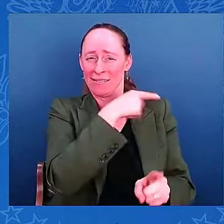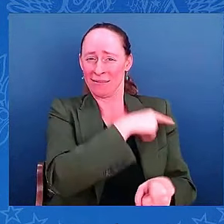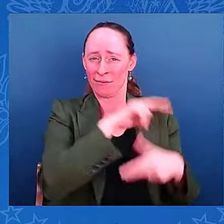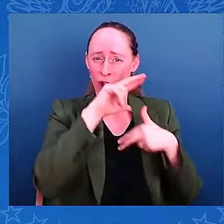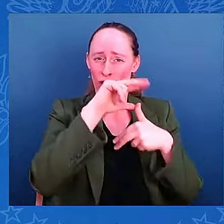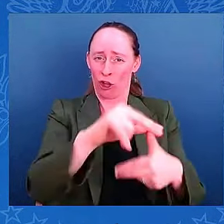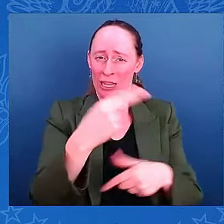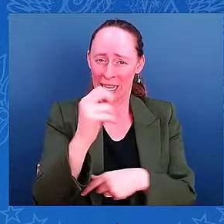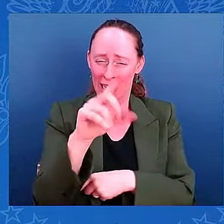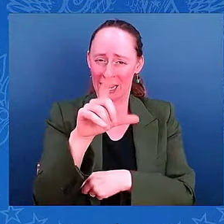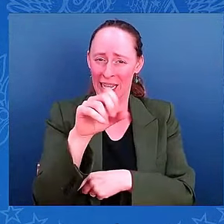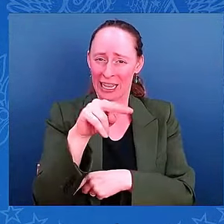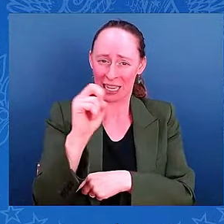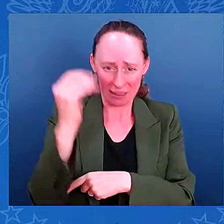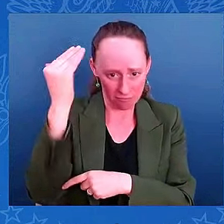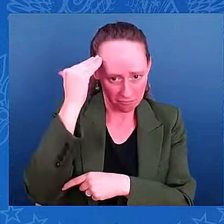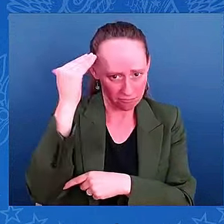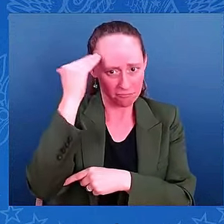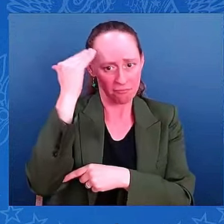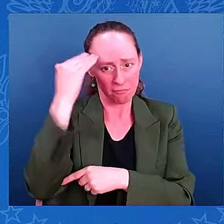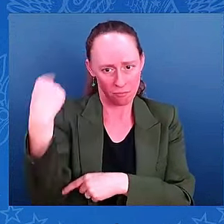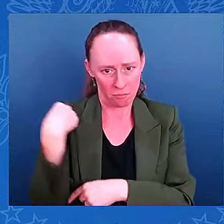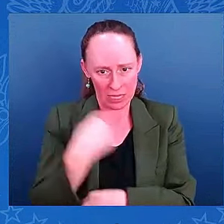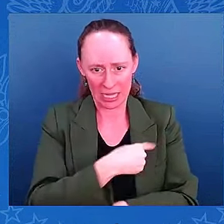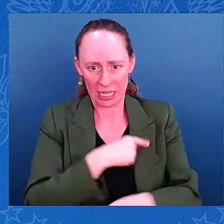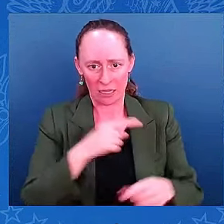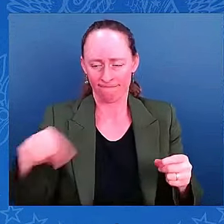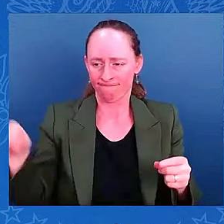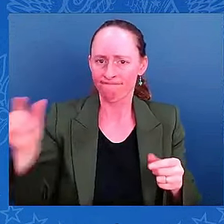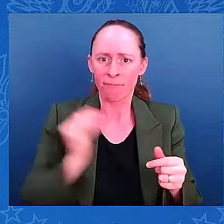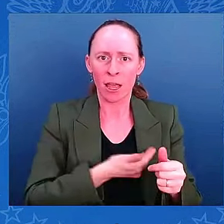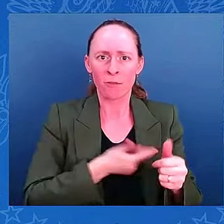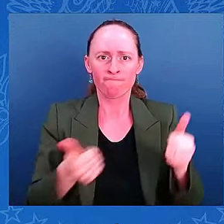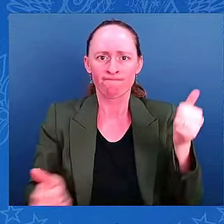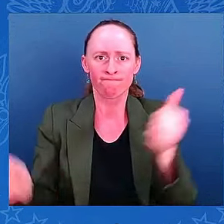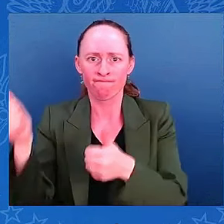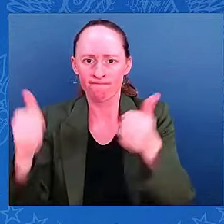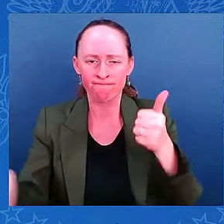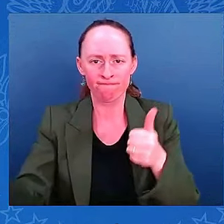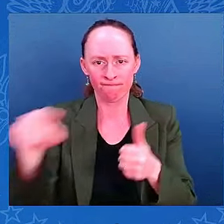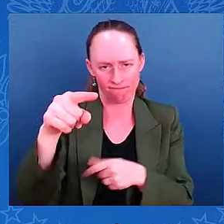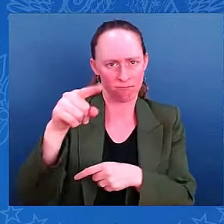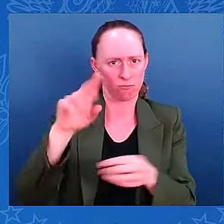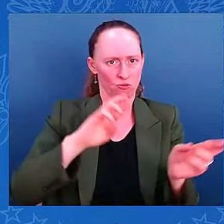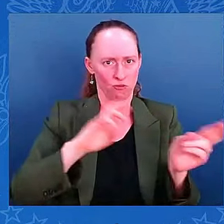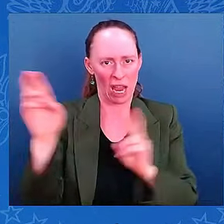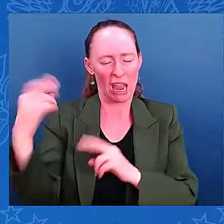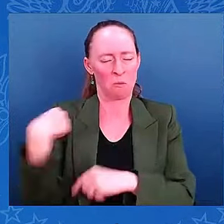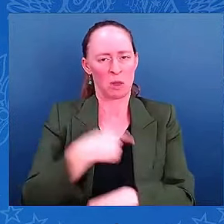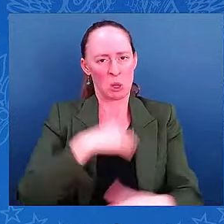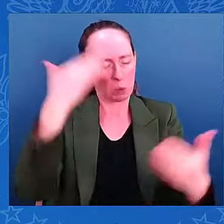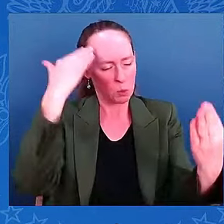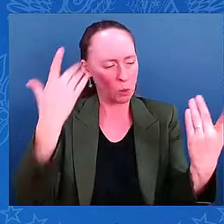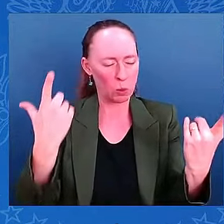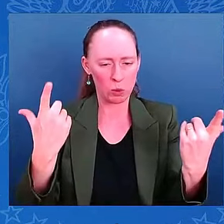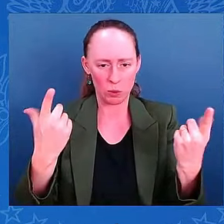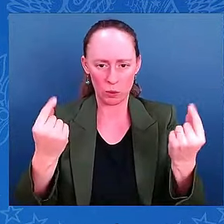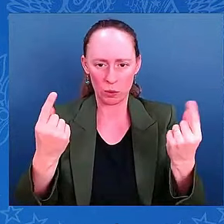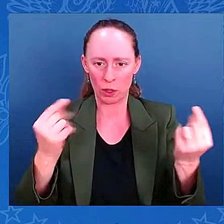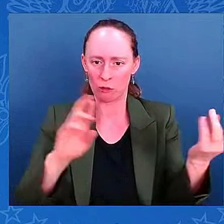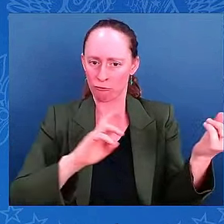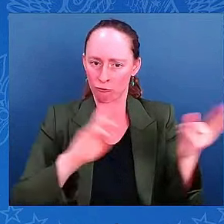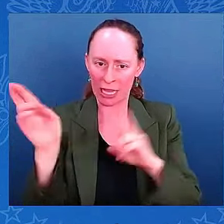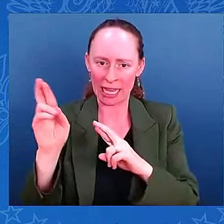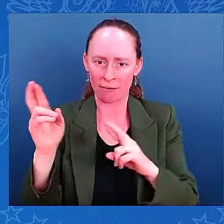and local emergency responders and have stood up incident commands. We continue to serve personnel and assets from across the